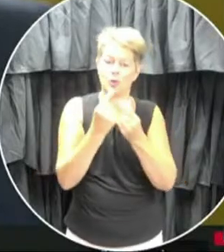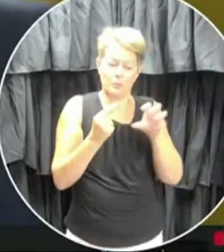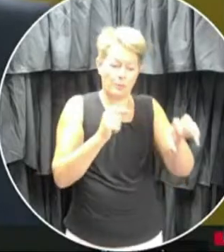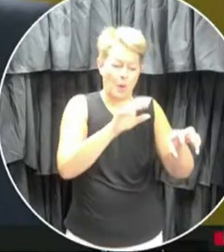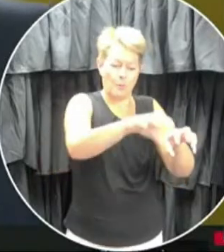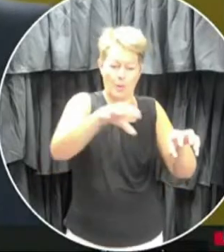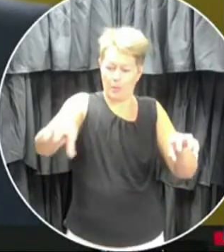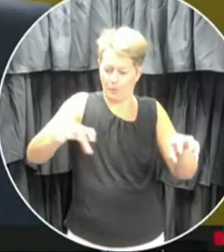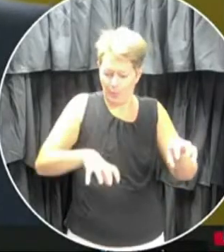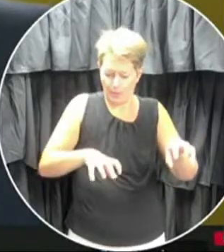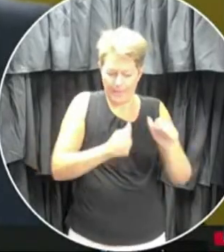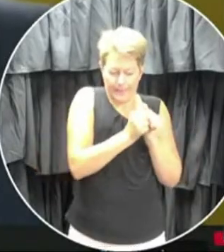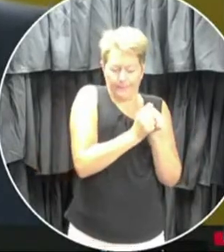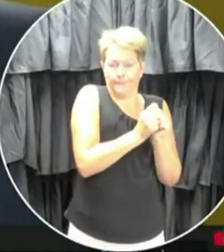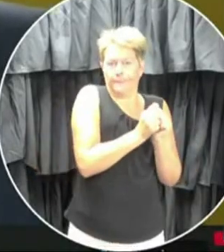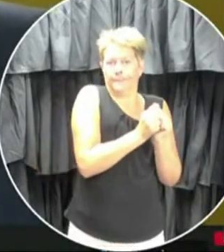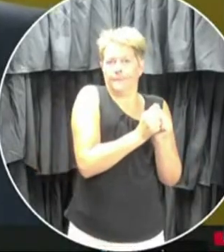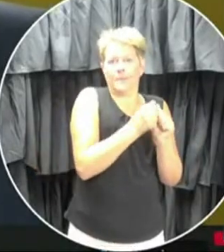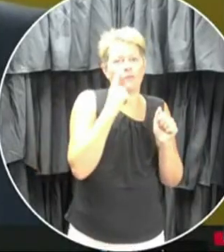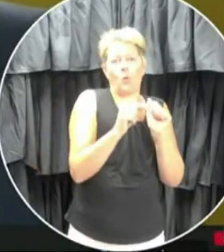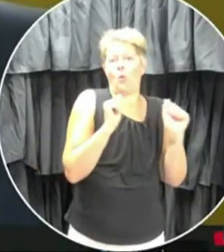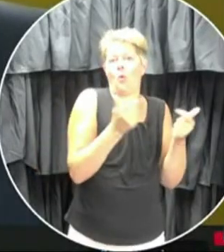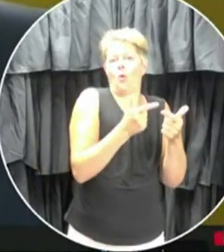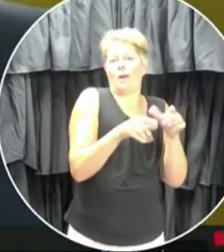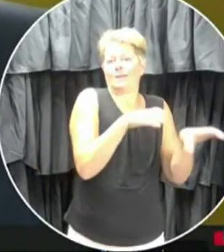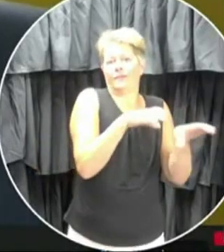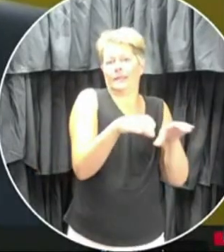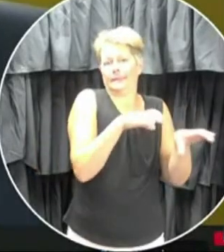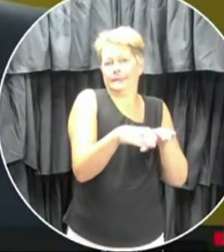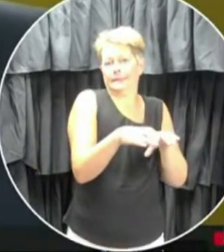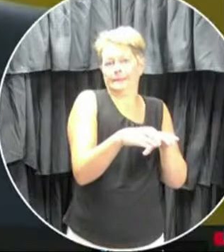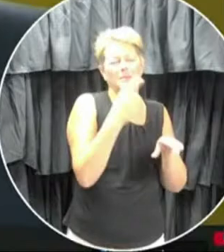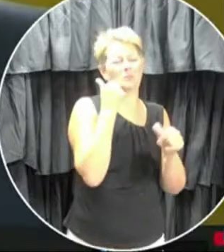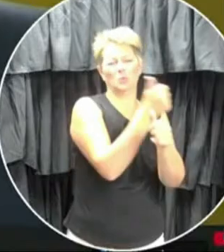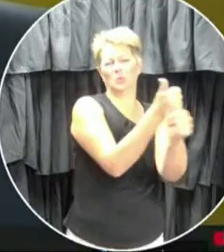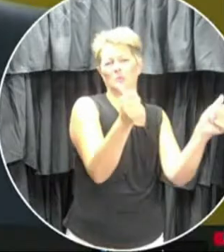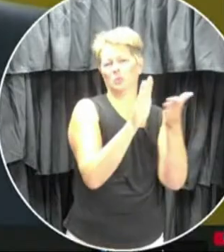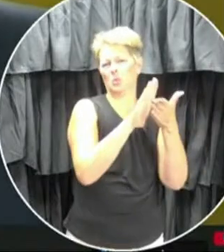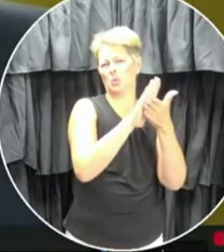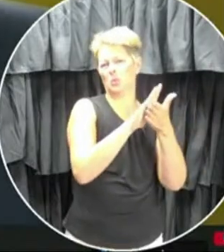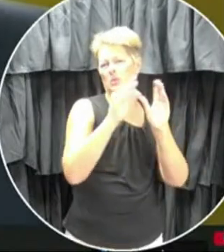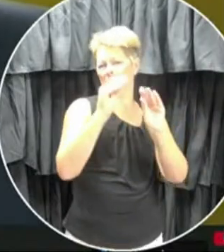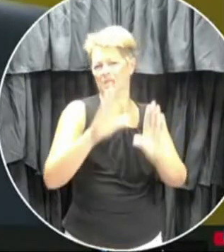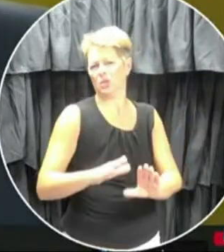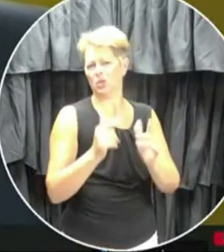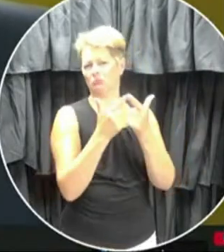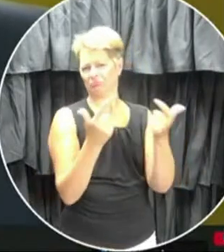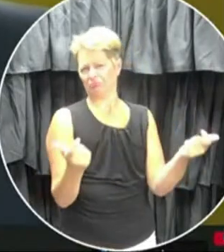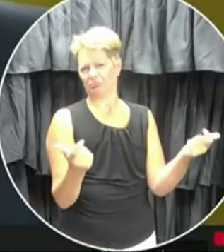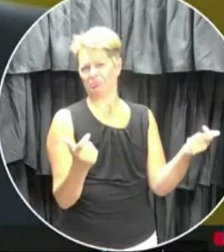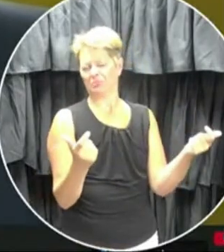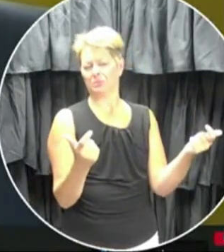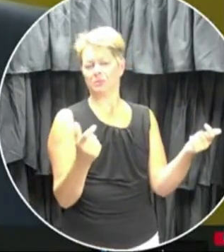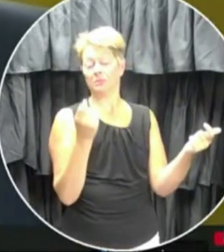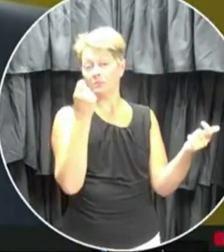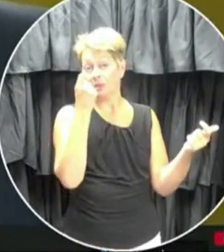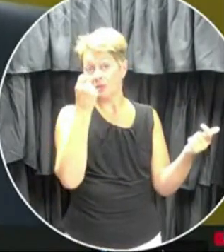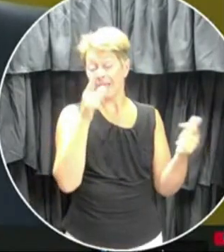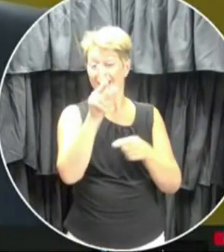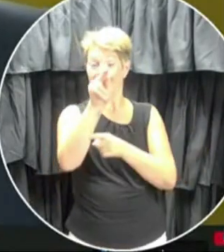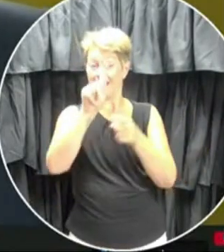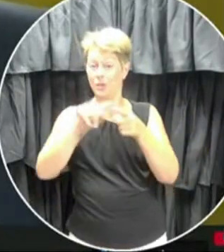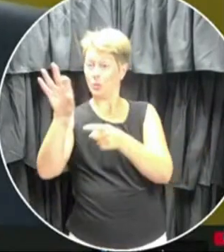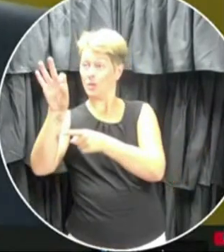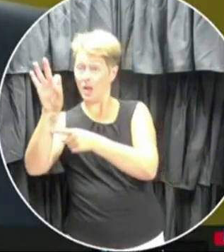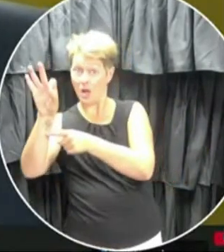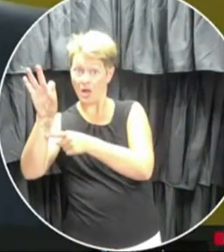And they stay together for most activities, that'll be up to the individual school and classroom teacher. But a cohort in K to nine